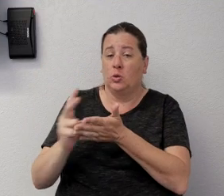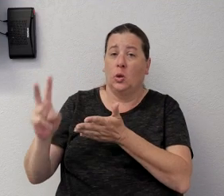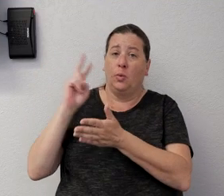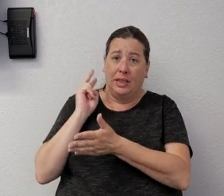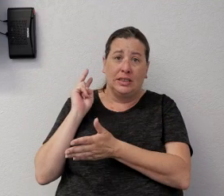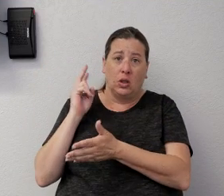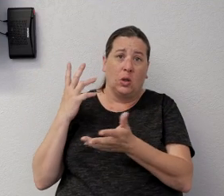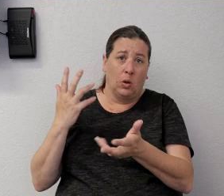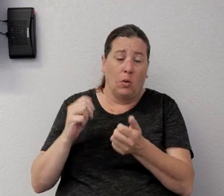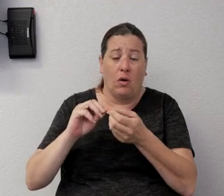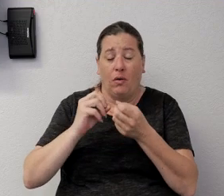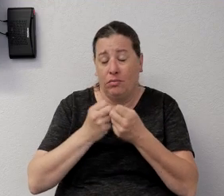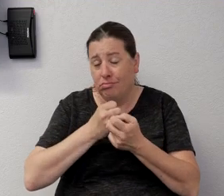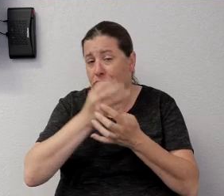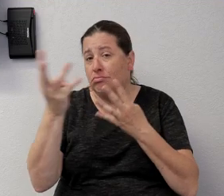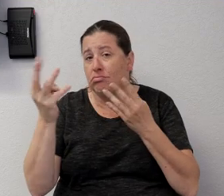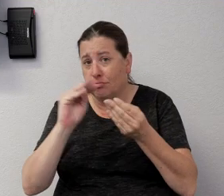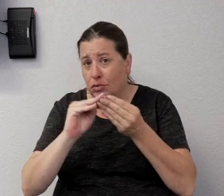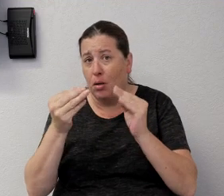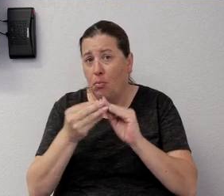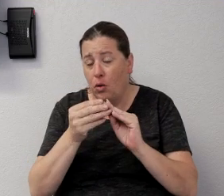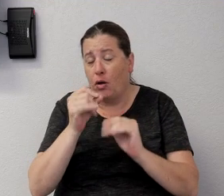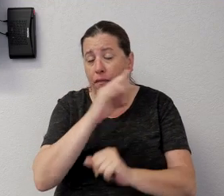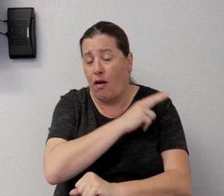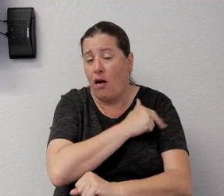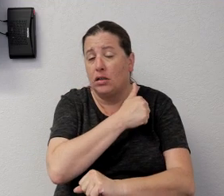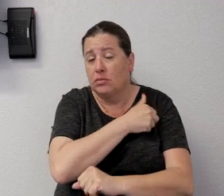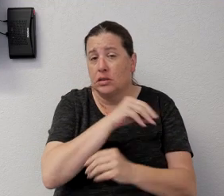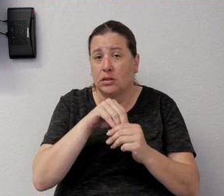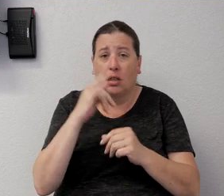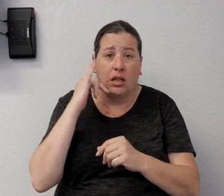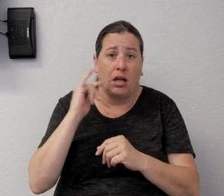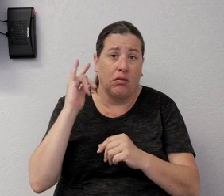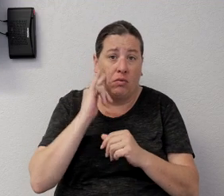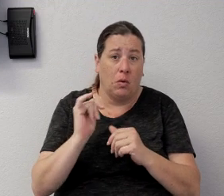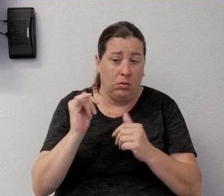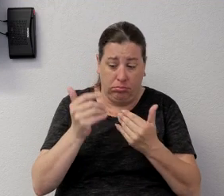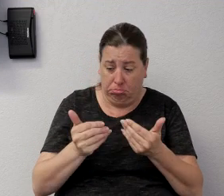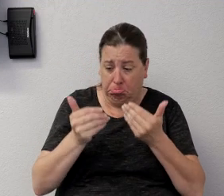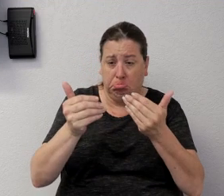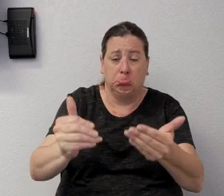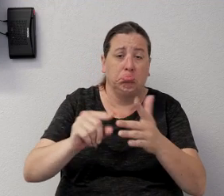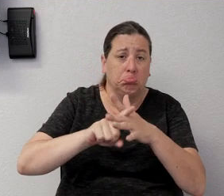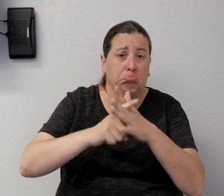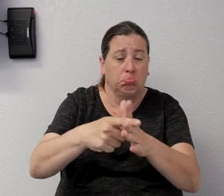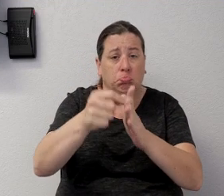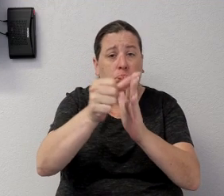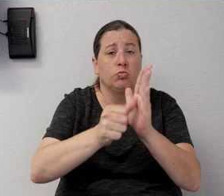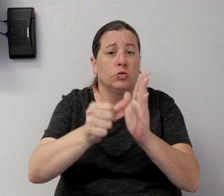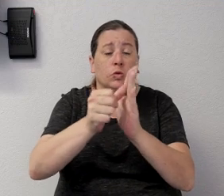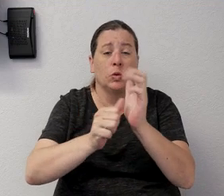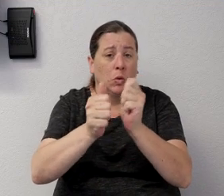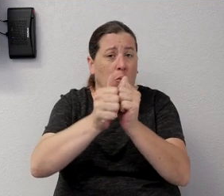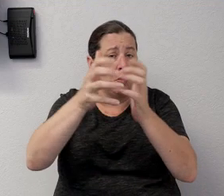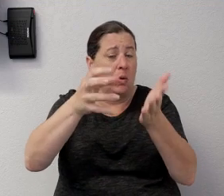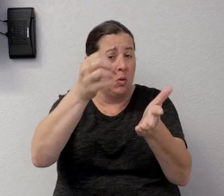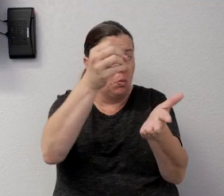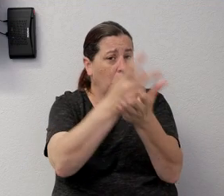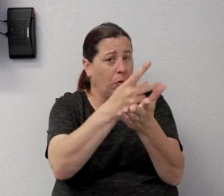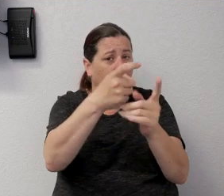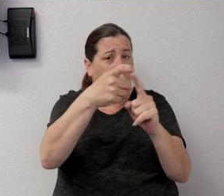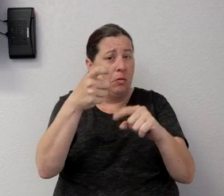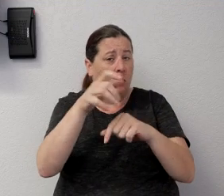California have started doing elective surgeries without any approval from their local county or from the state.